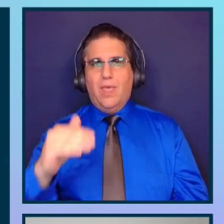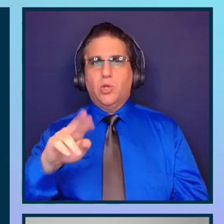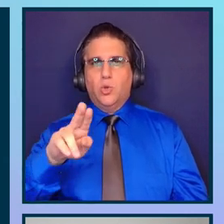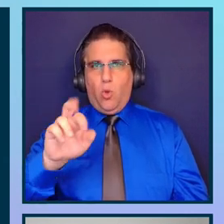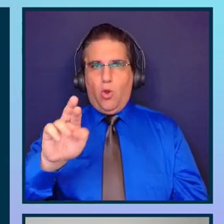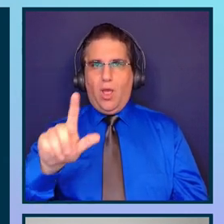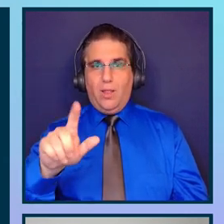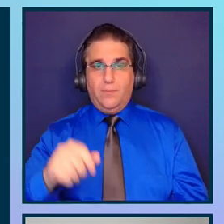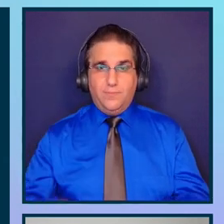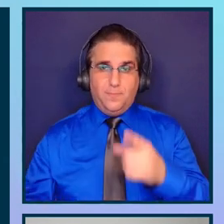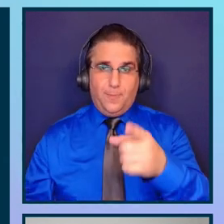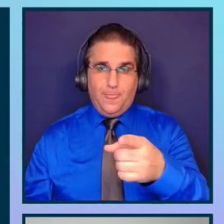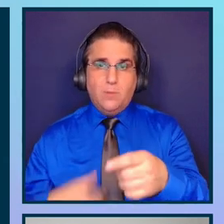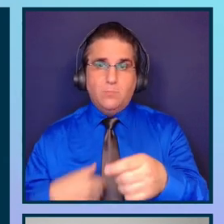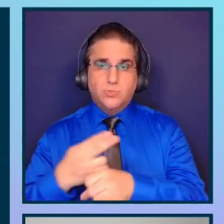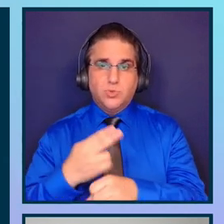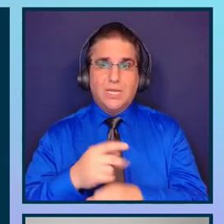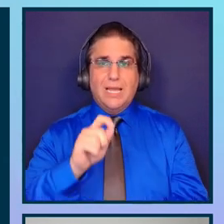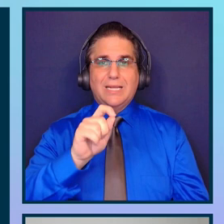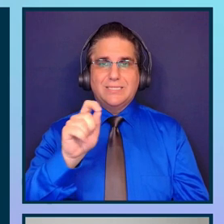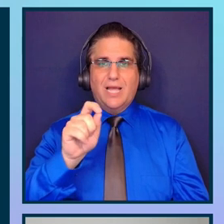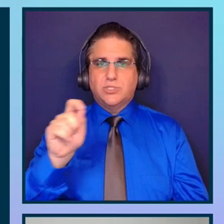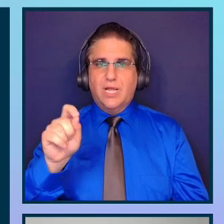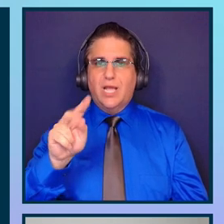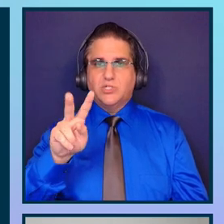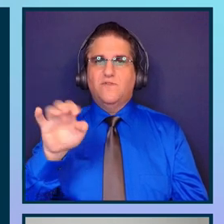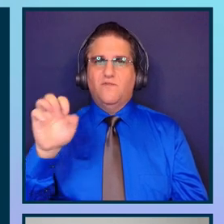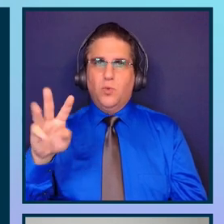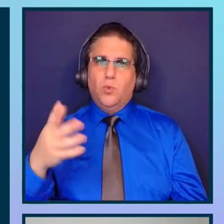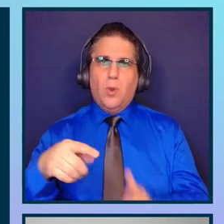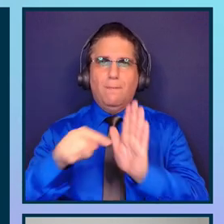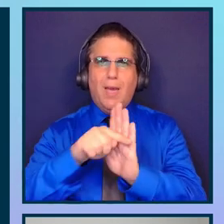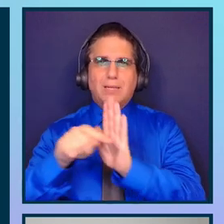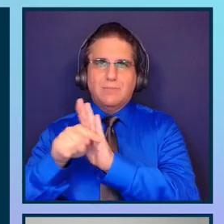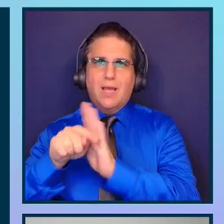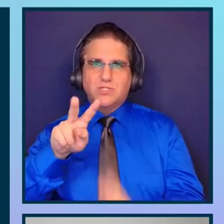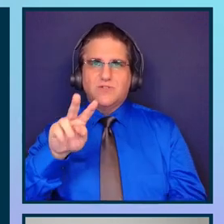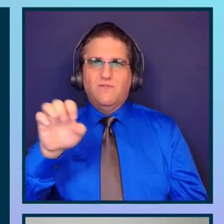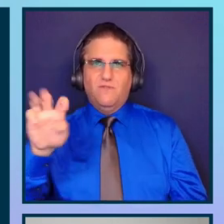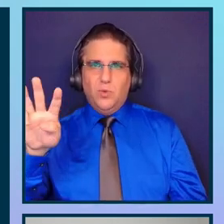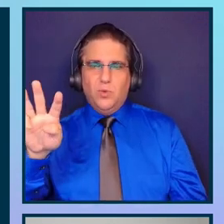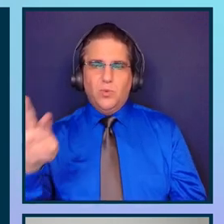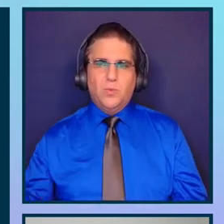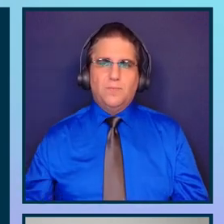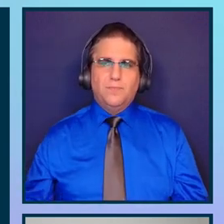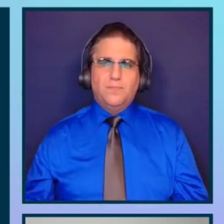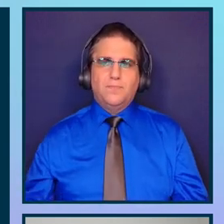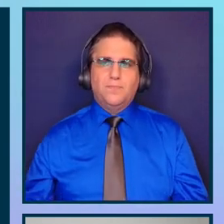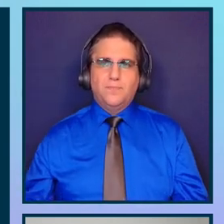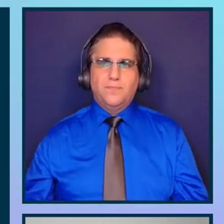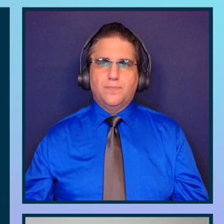using the parameter dash dash view or minus minus view to launch